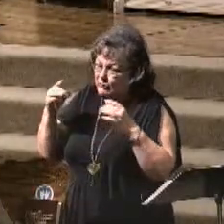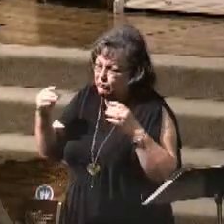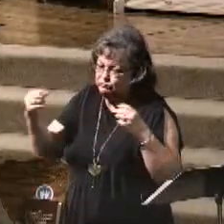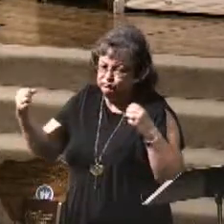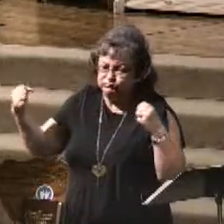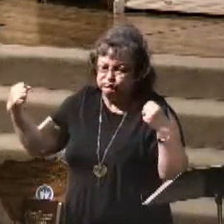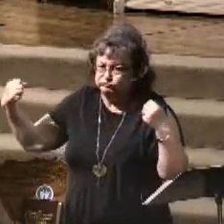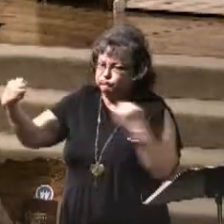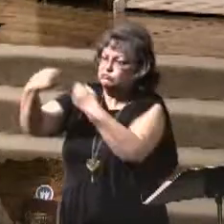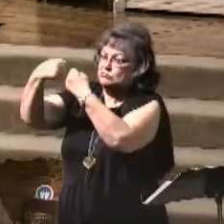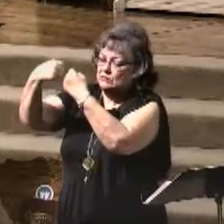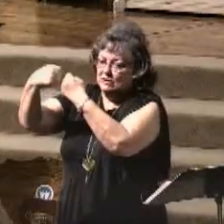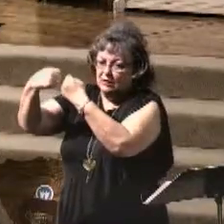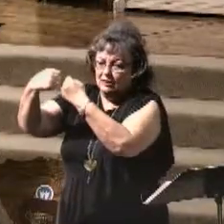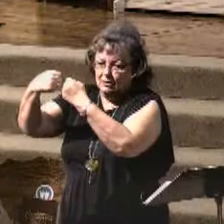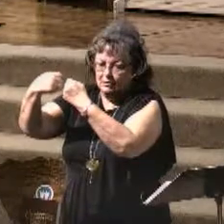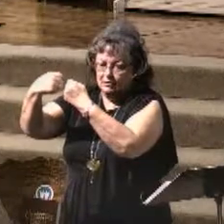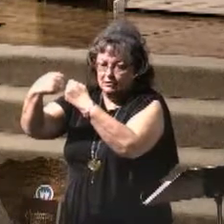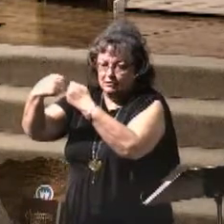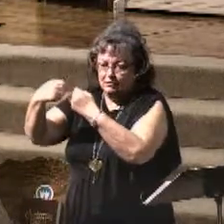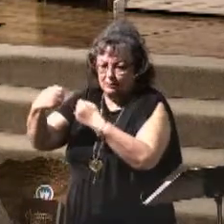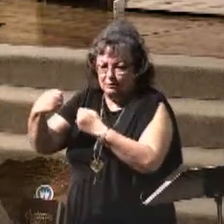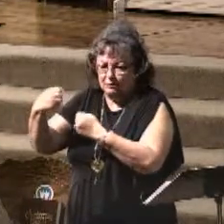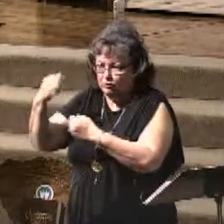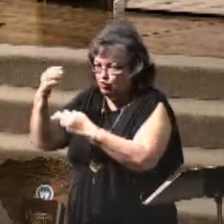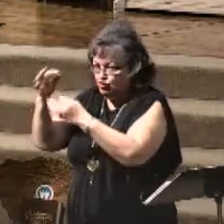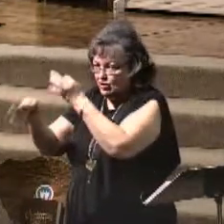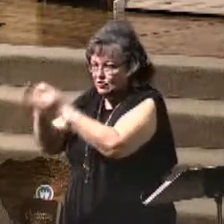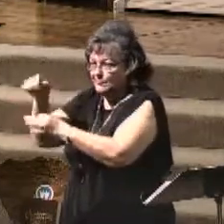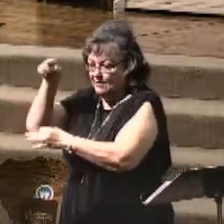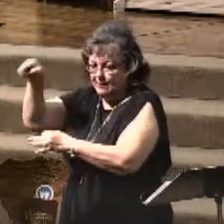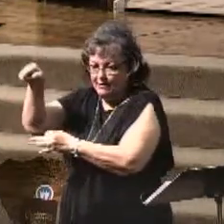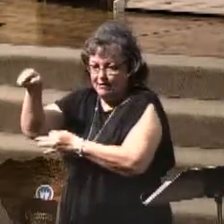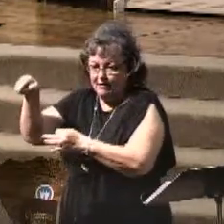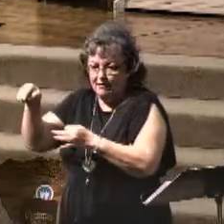And there's nothing that anyone can do to stop it.